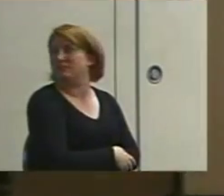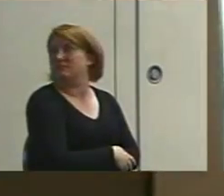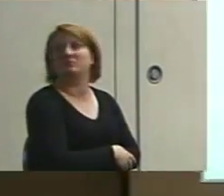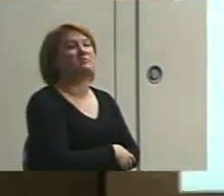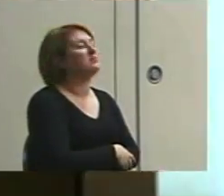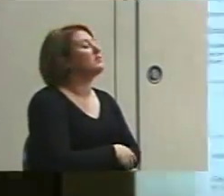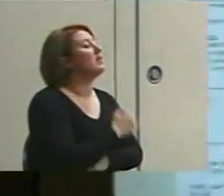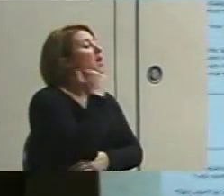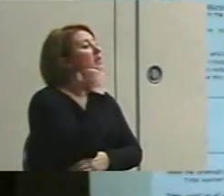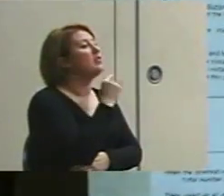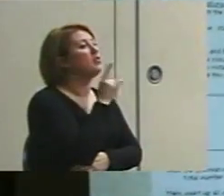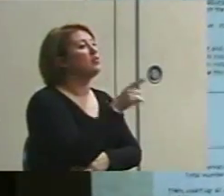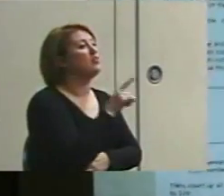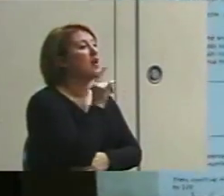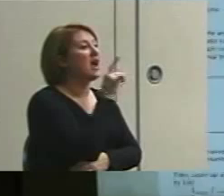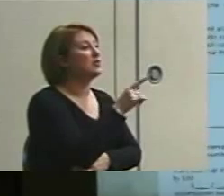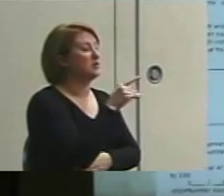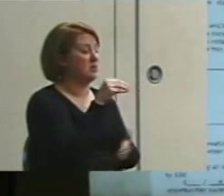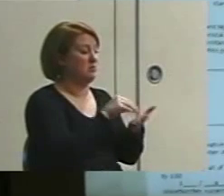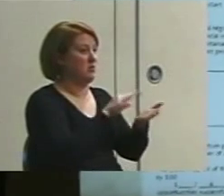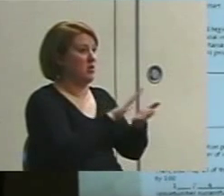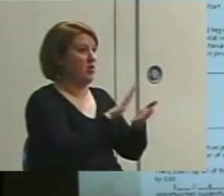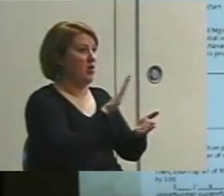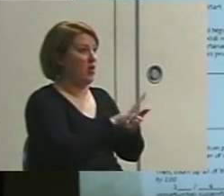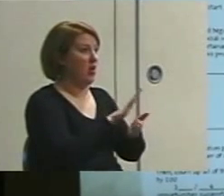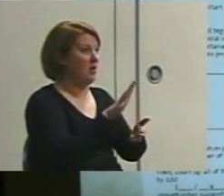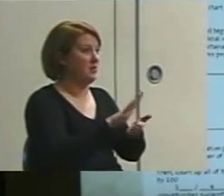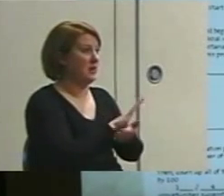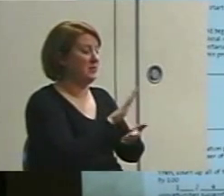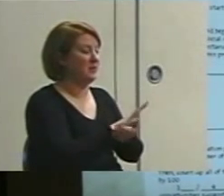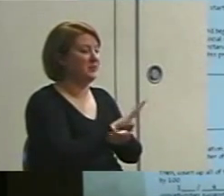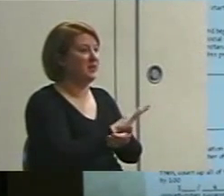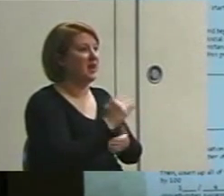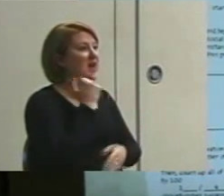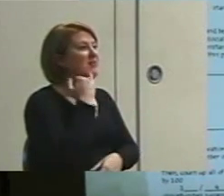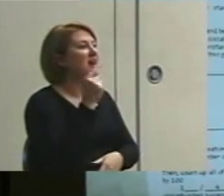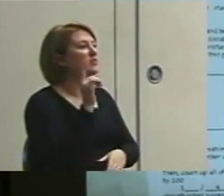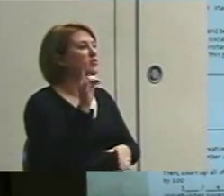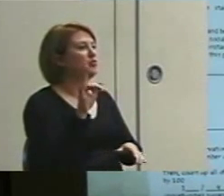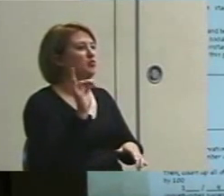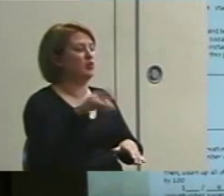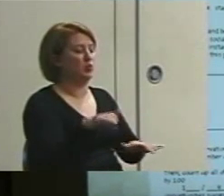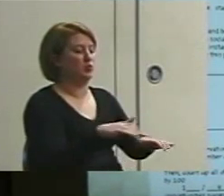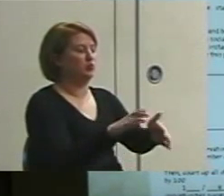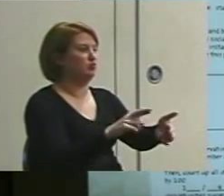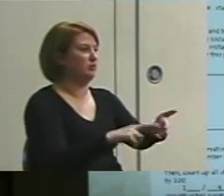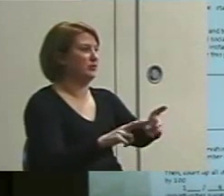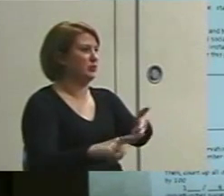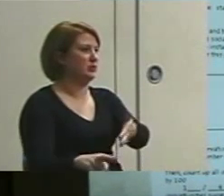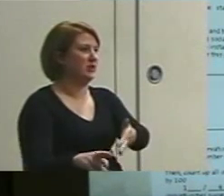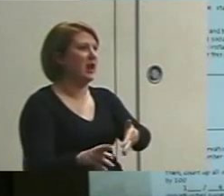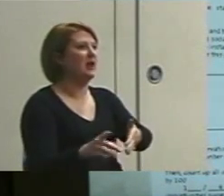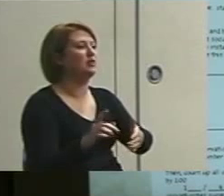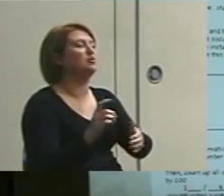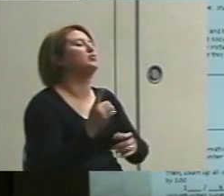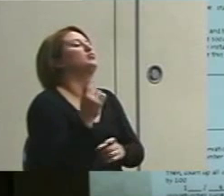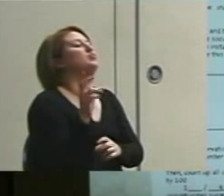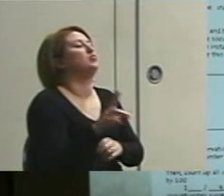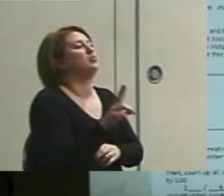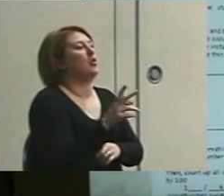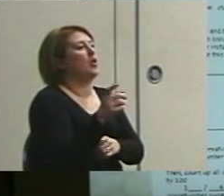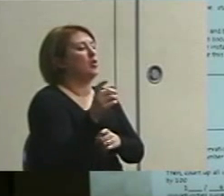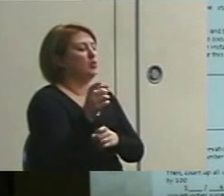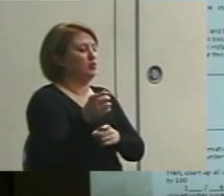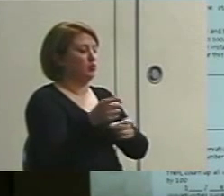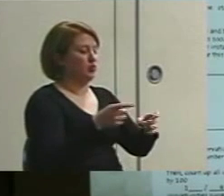if you were actually going to put this on a sheet and use this. Now, when I go in and do research and I use control presentation, I sit